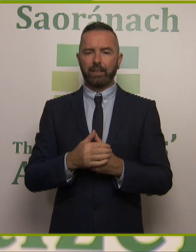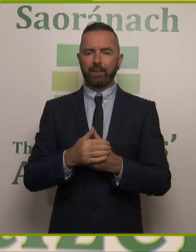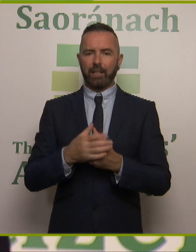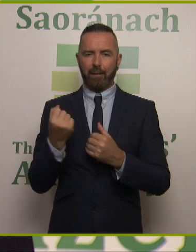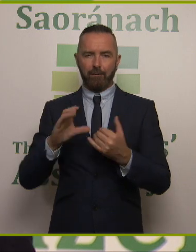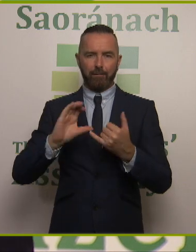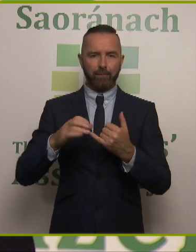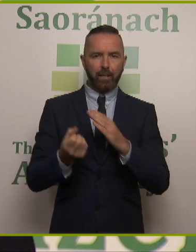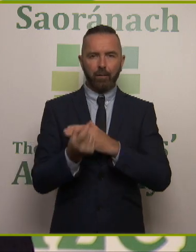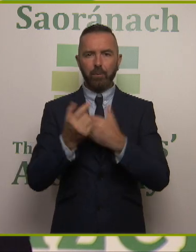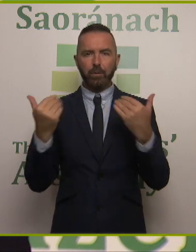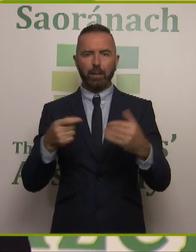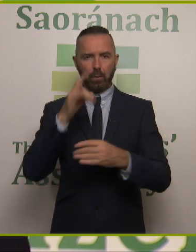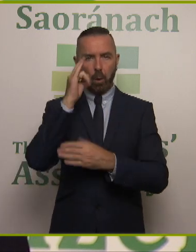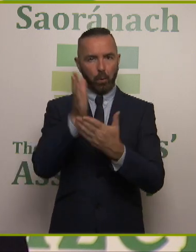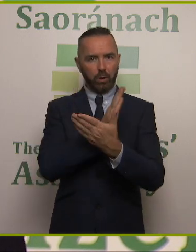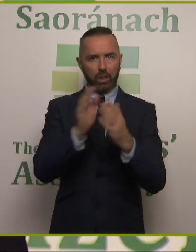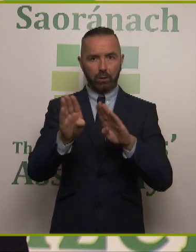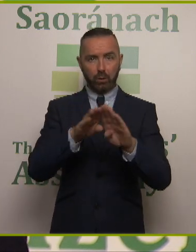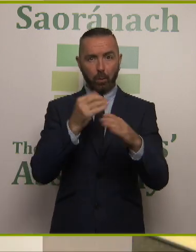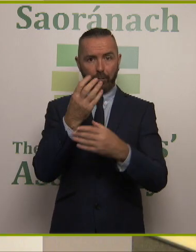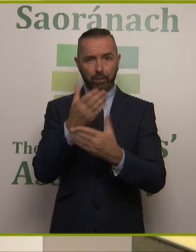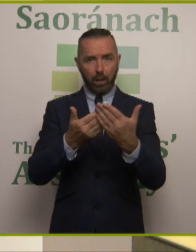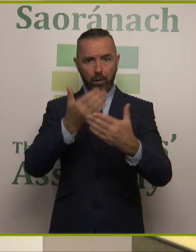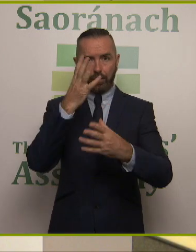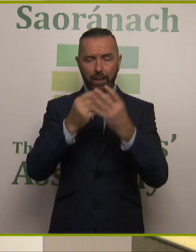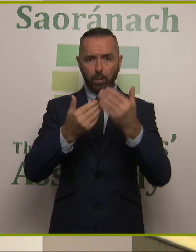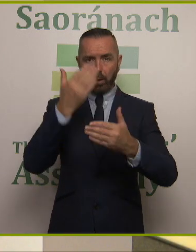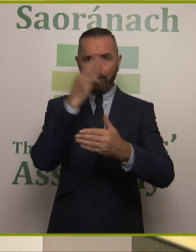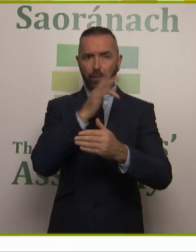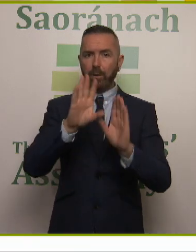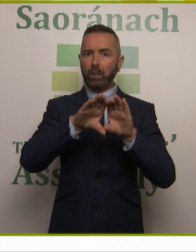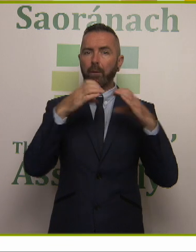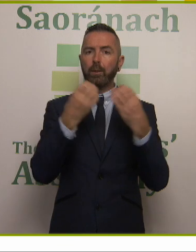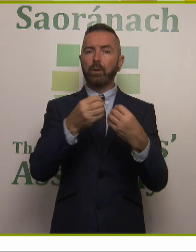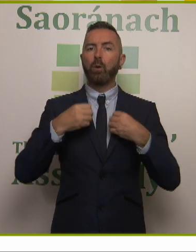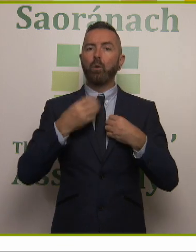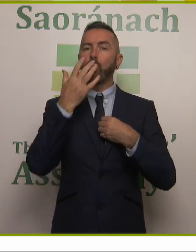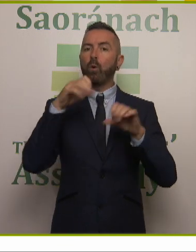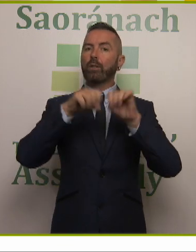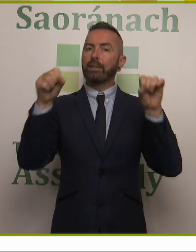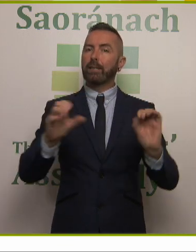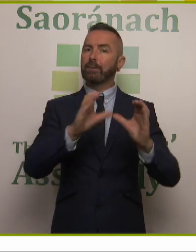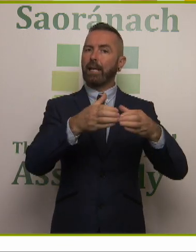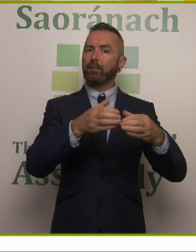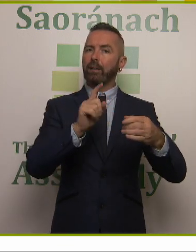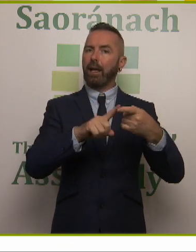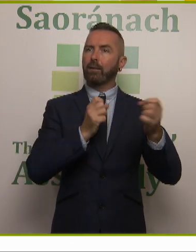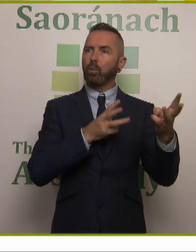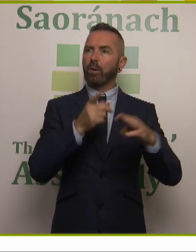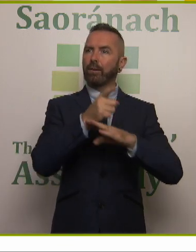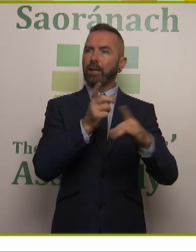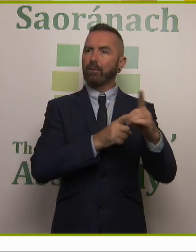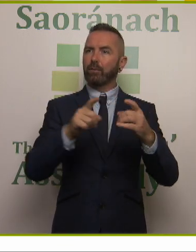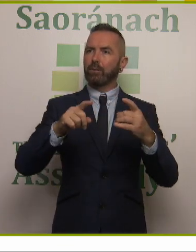opportunity and I hope to share some of the learnings from the community owned group water scheme sector and the work that they have been doing to